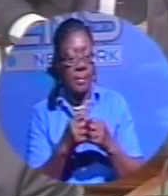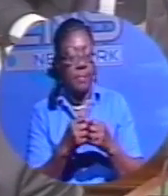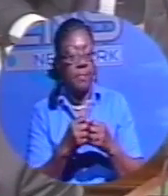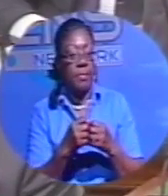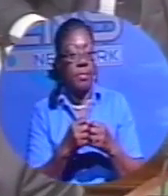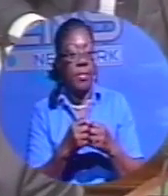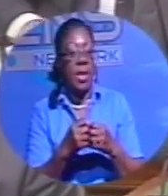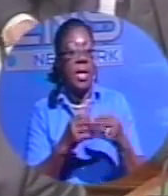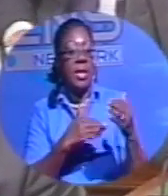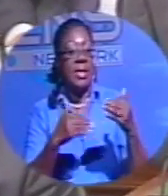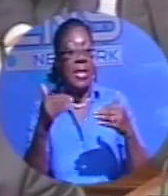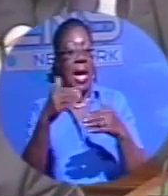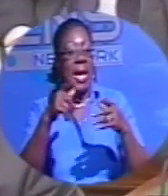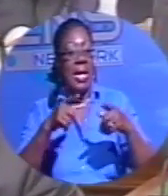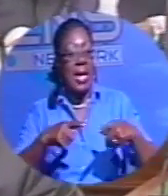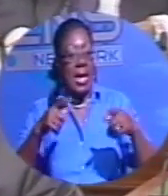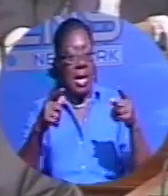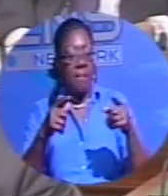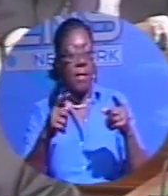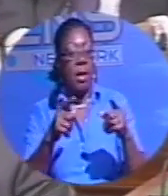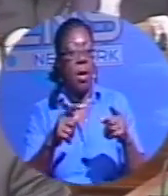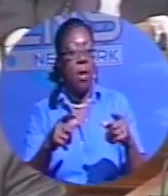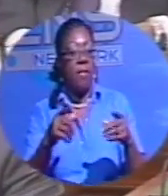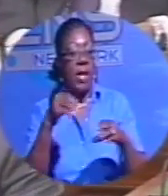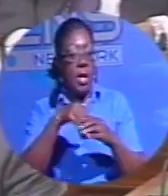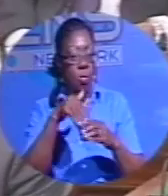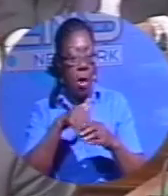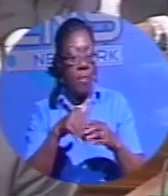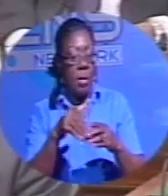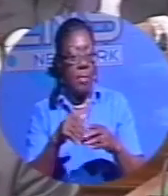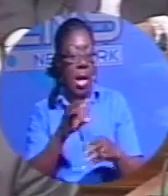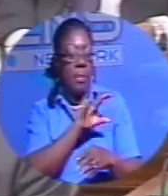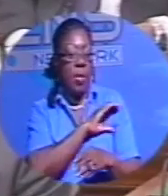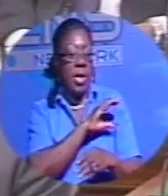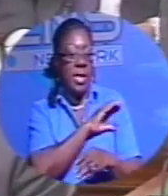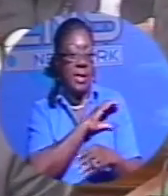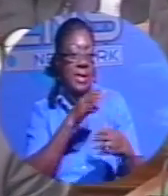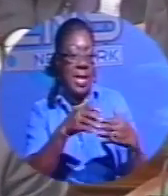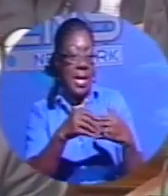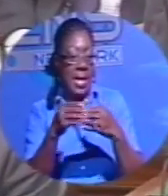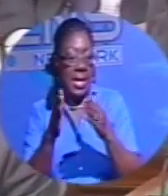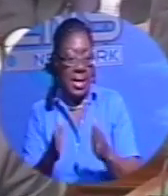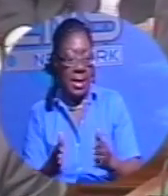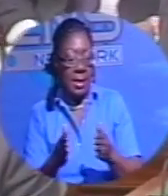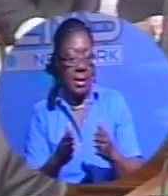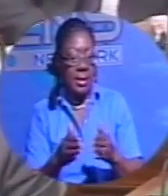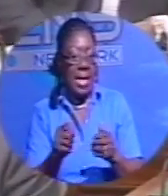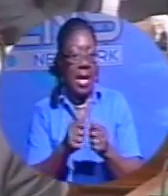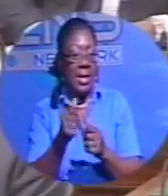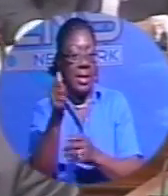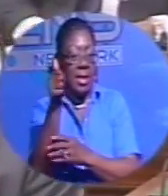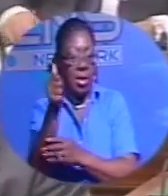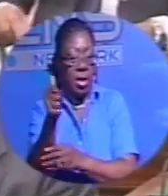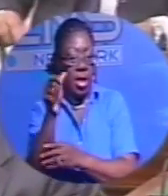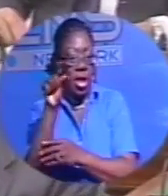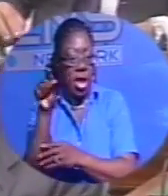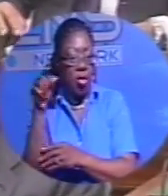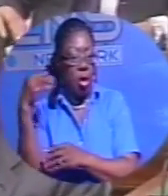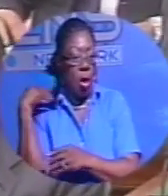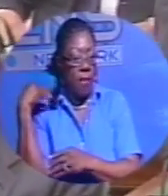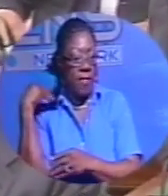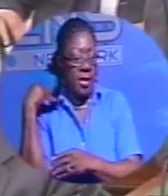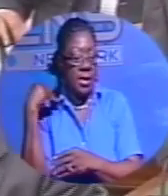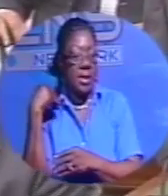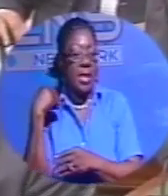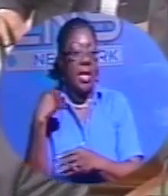This high level of involvement by senior police officers and senior team leaders from the Office of the Attorney General is paying good